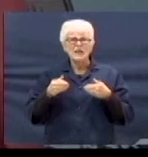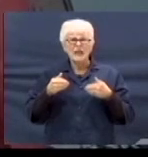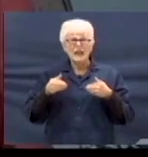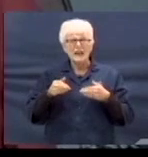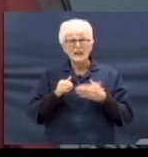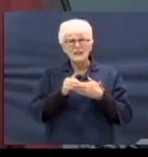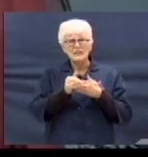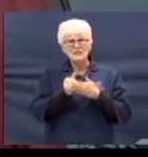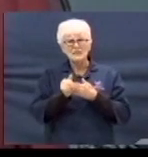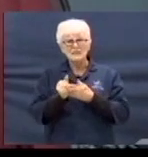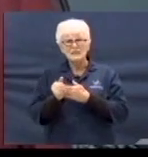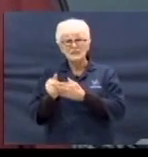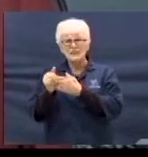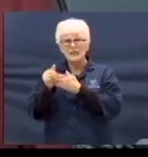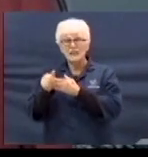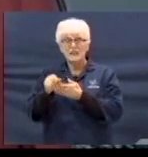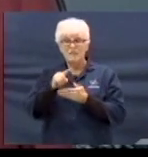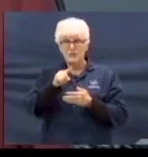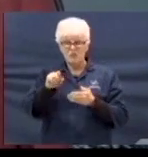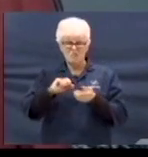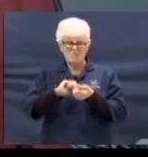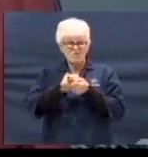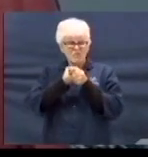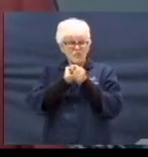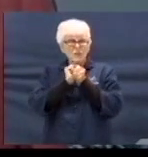you to grieve